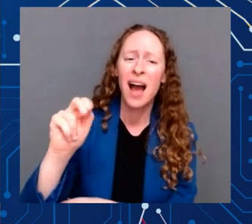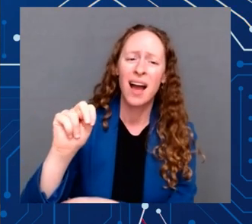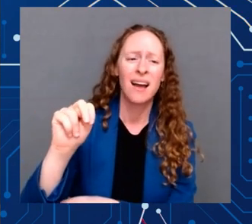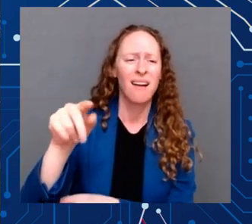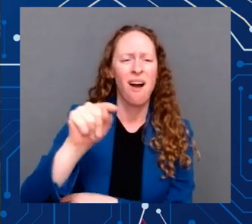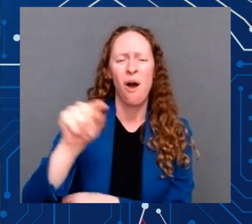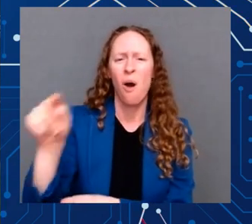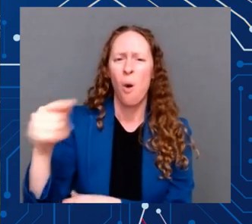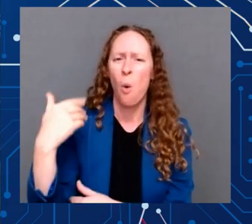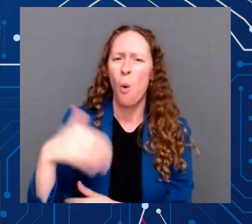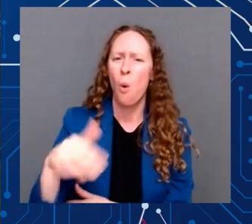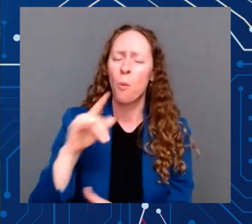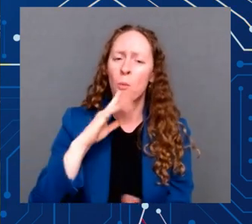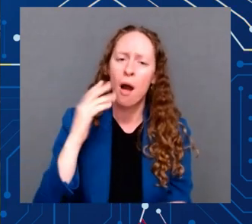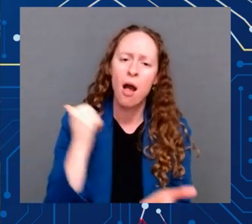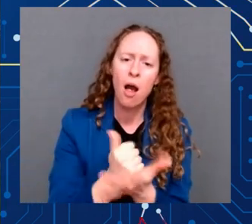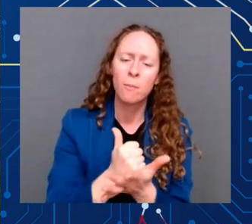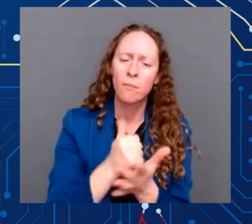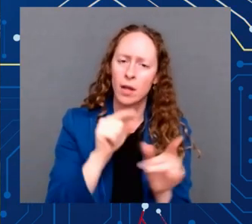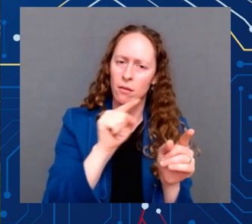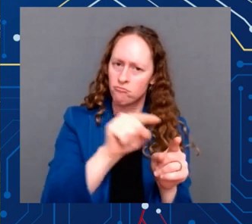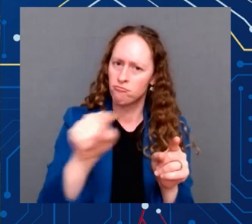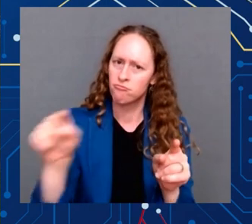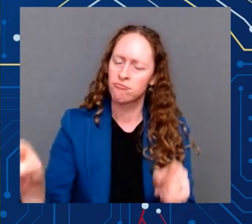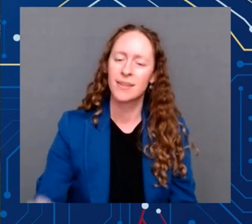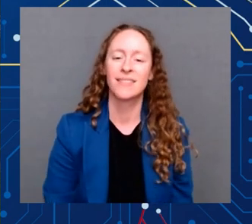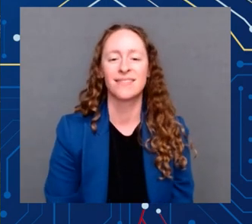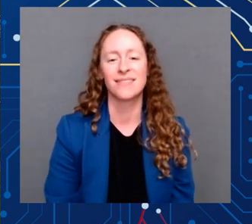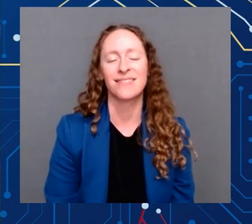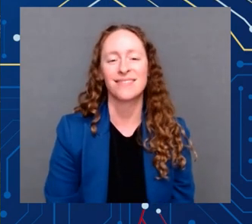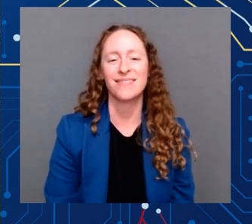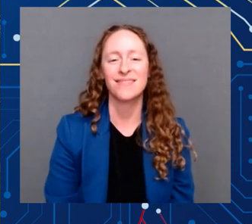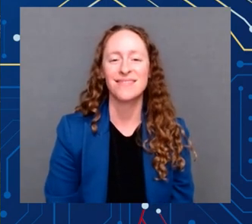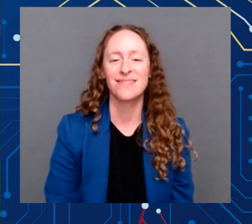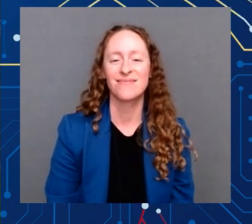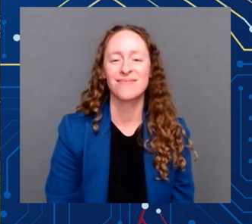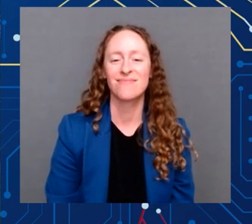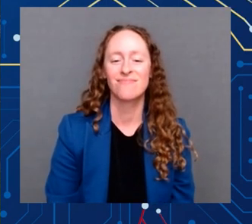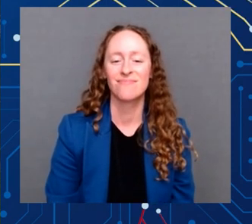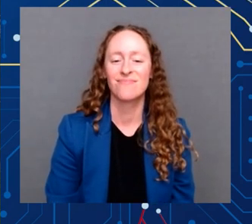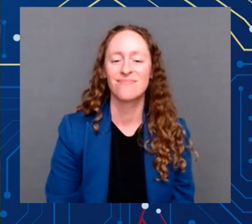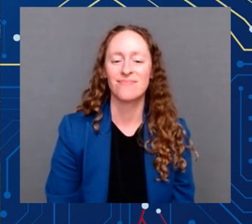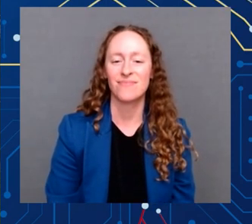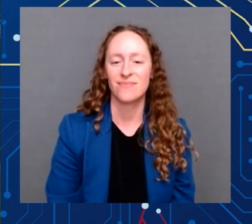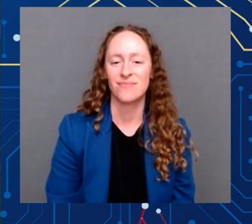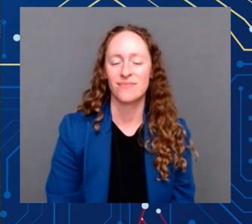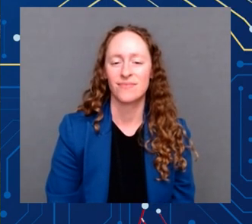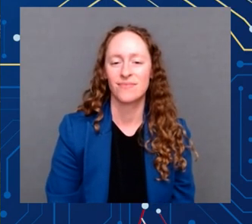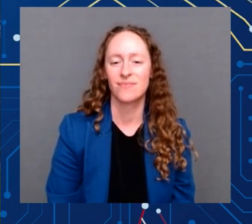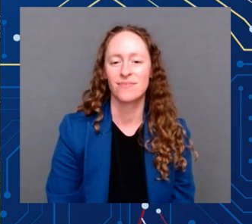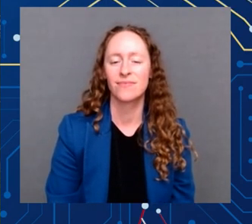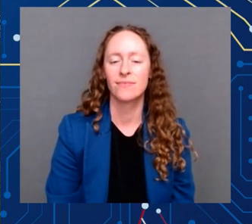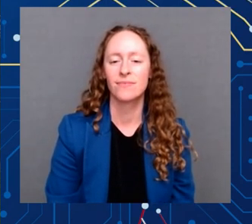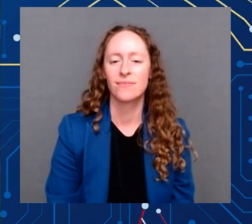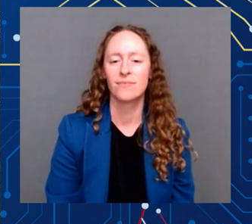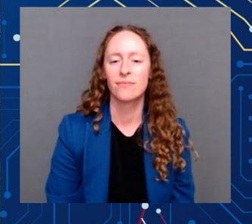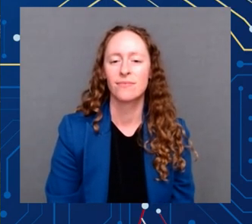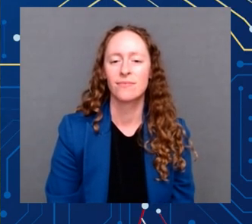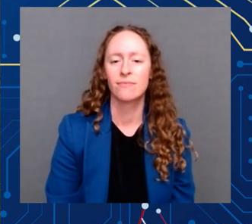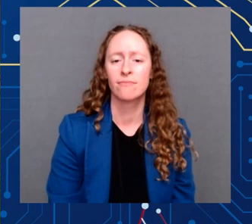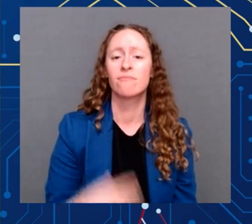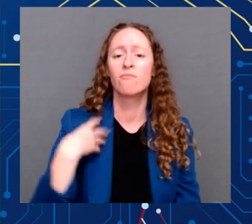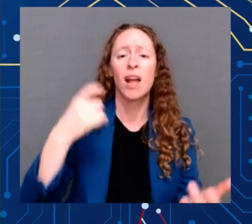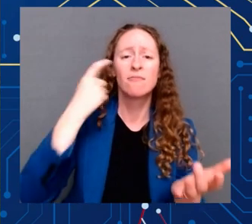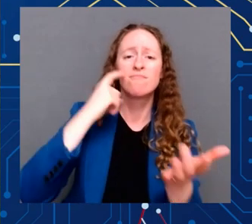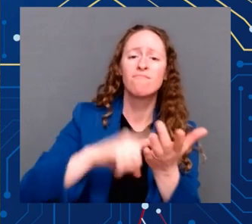and so many others. And thank you also to Senator Young, my partner in this bipartisan act.